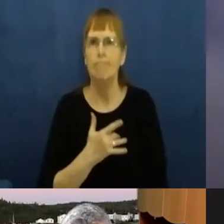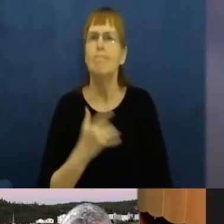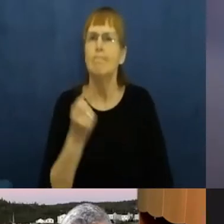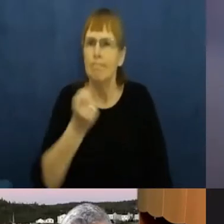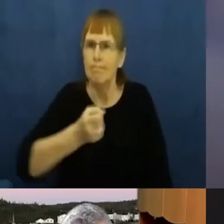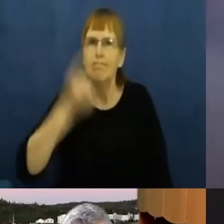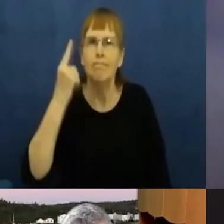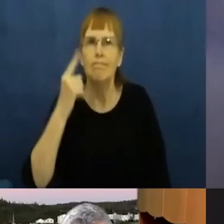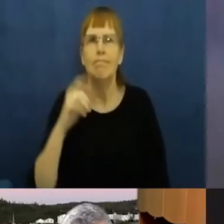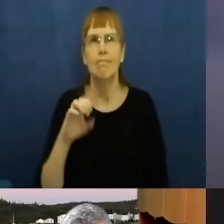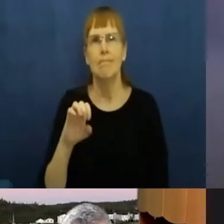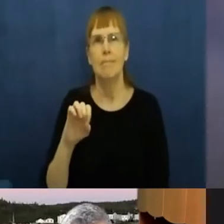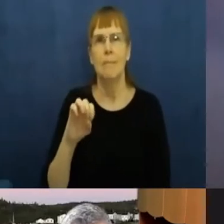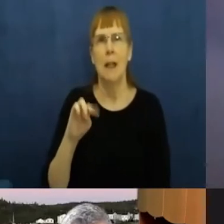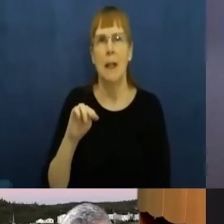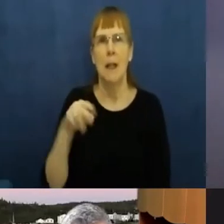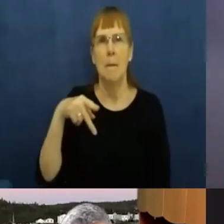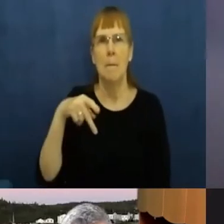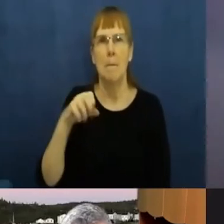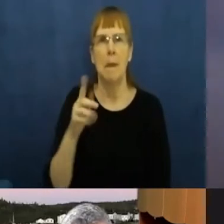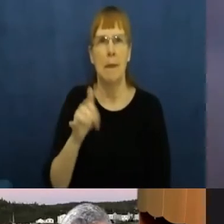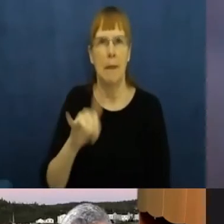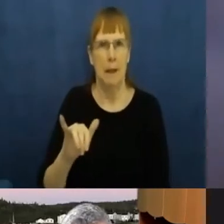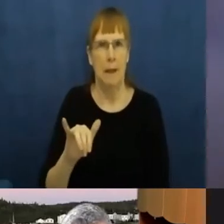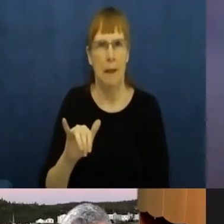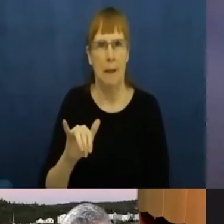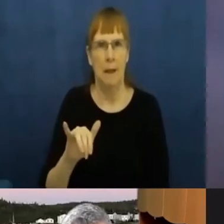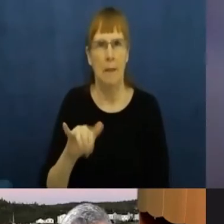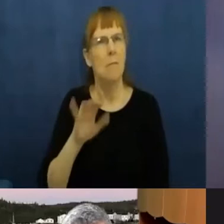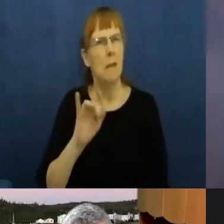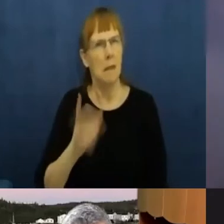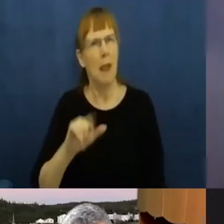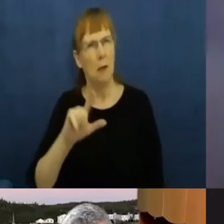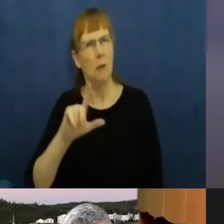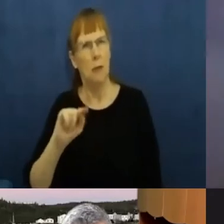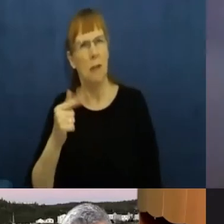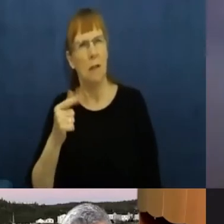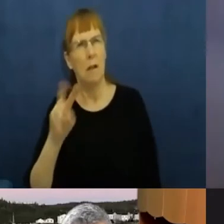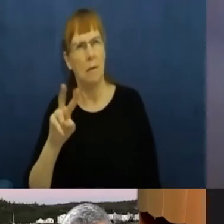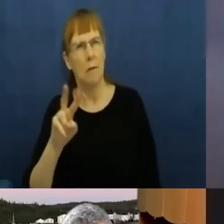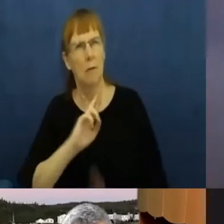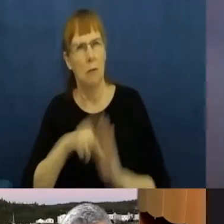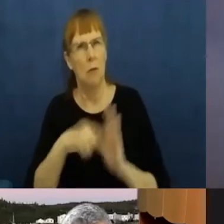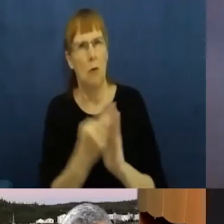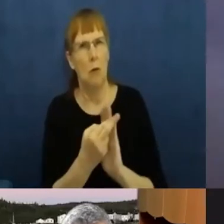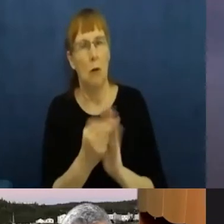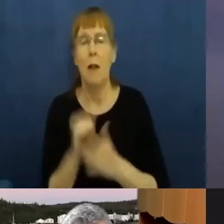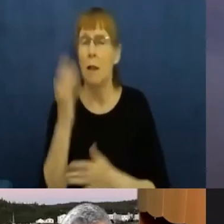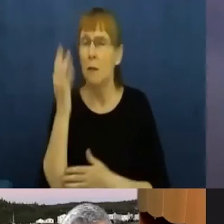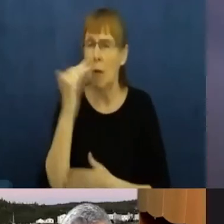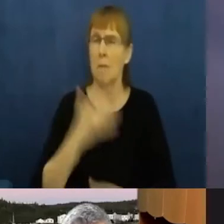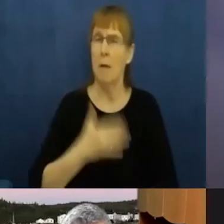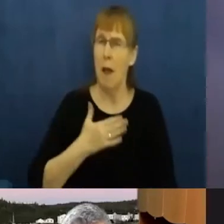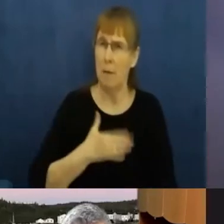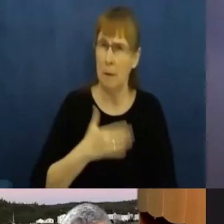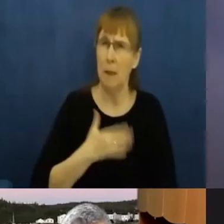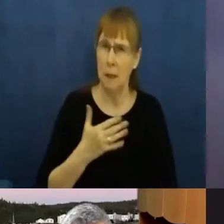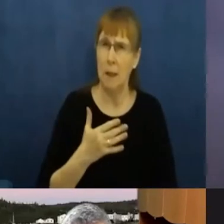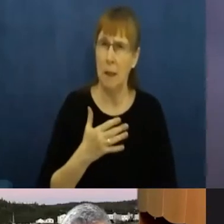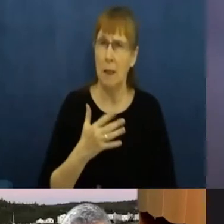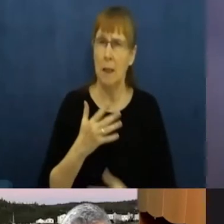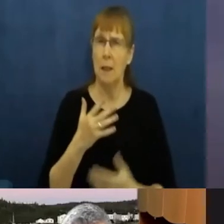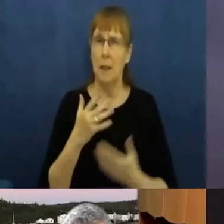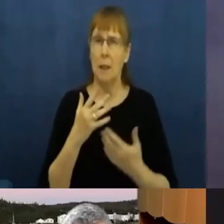And so that's, that's why I'm happy to be part of talking about what I, what I'm observing,